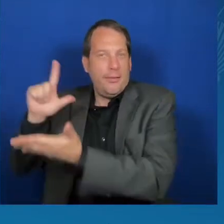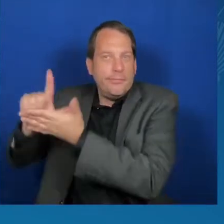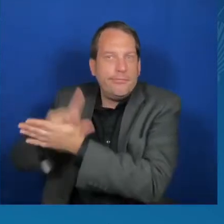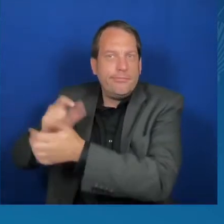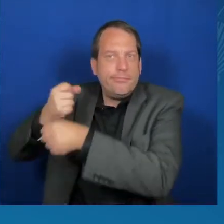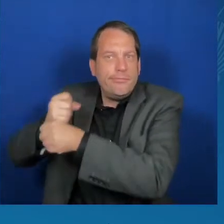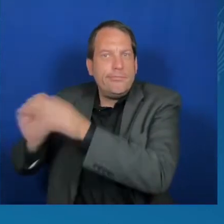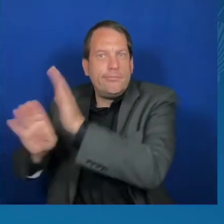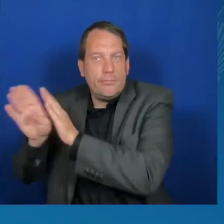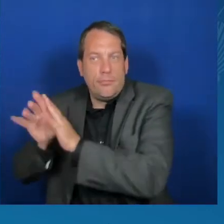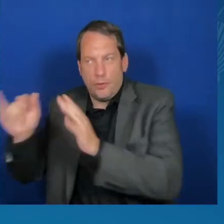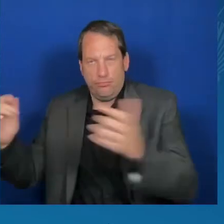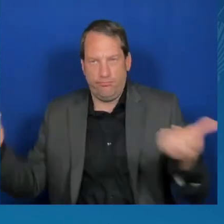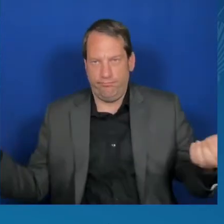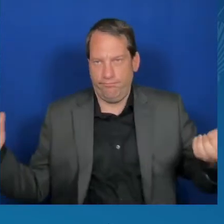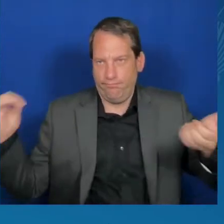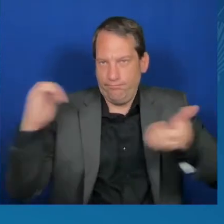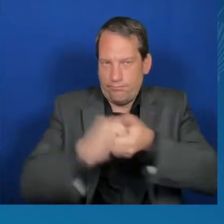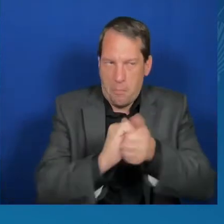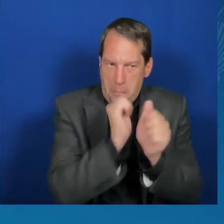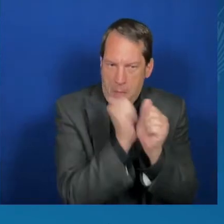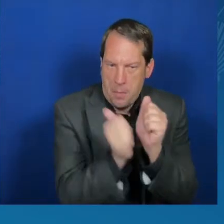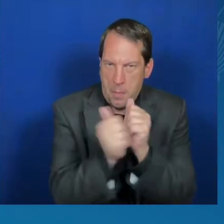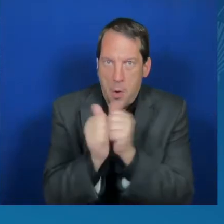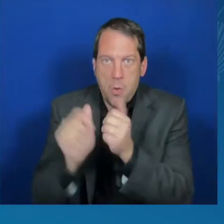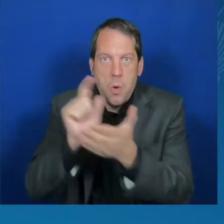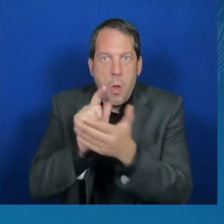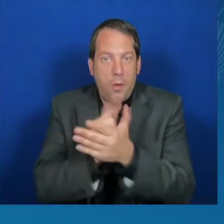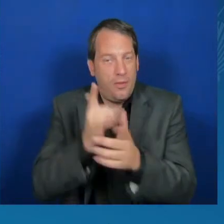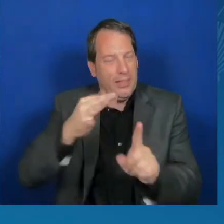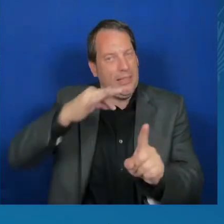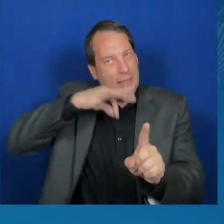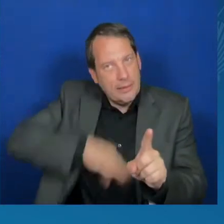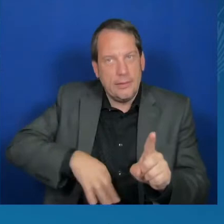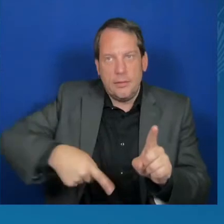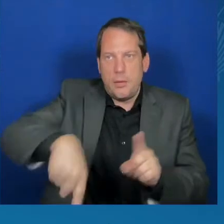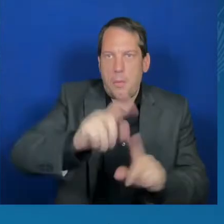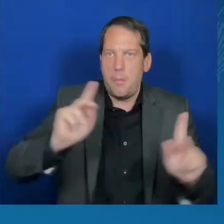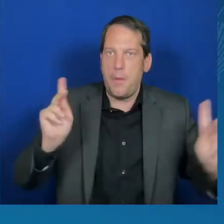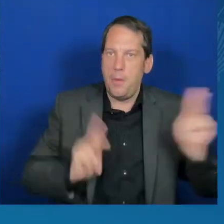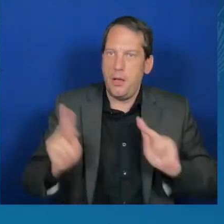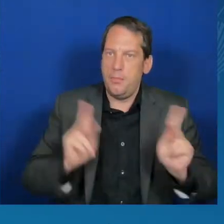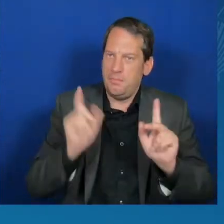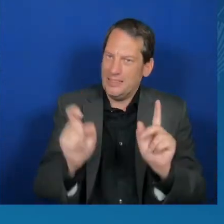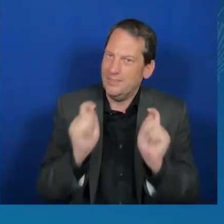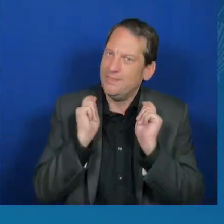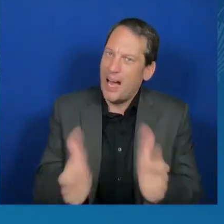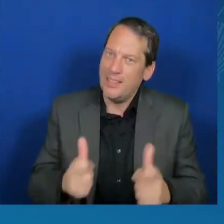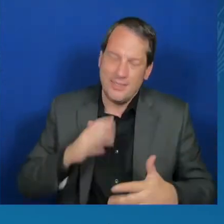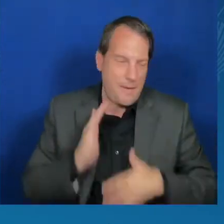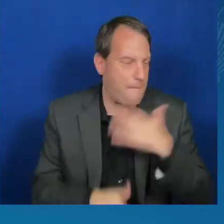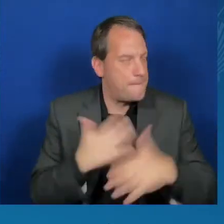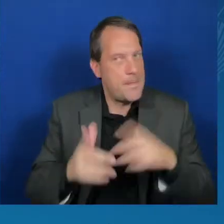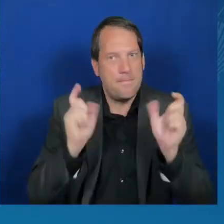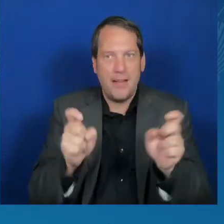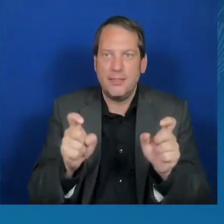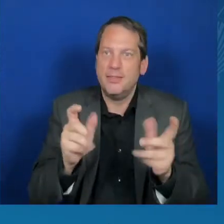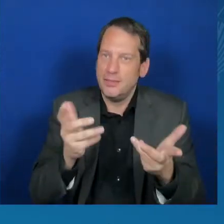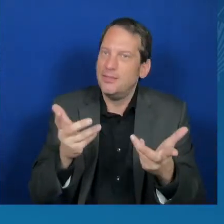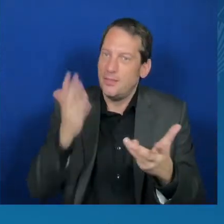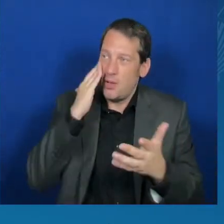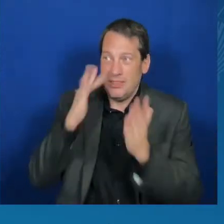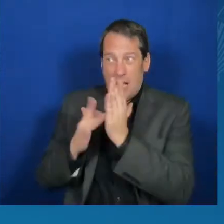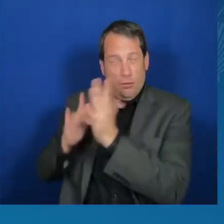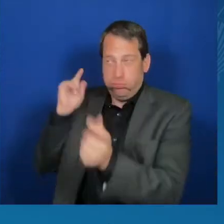as this technology rapidly advances. President Biden and I are committed to working with our